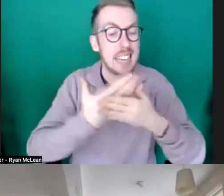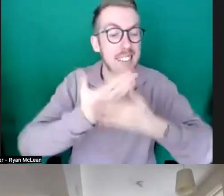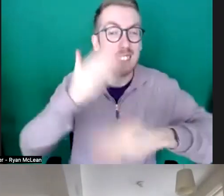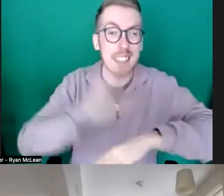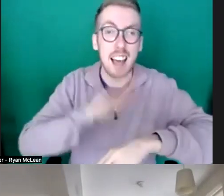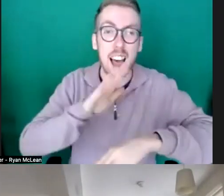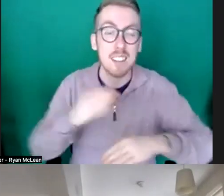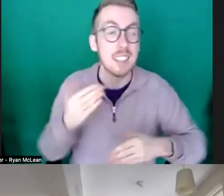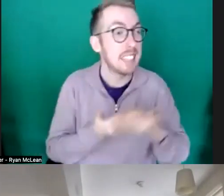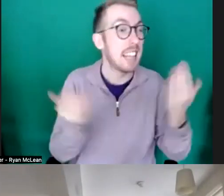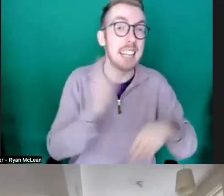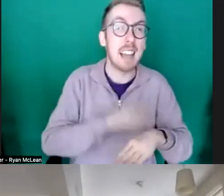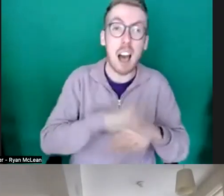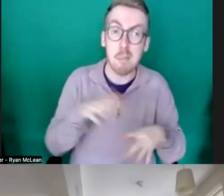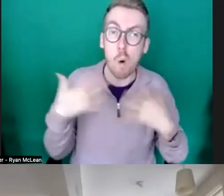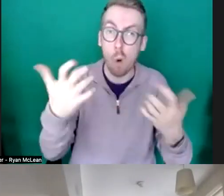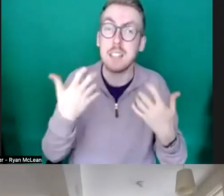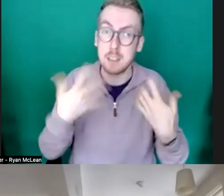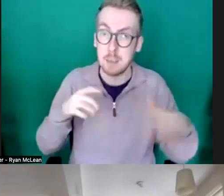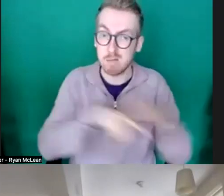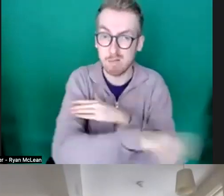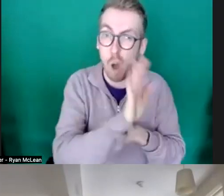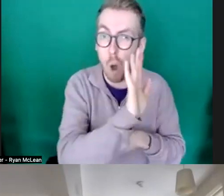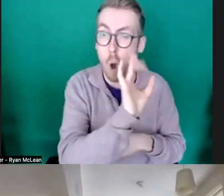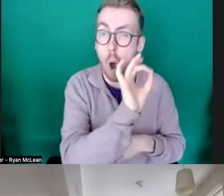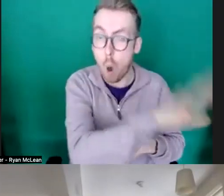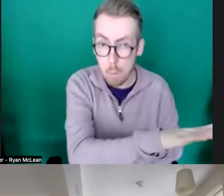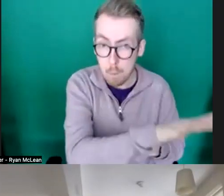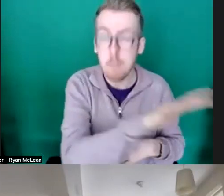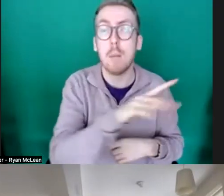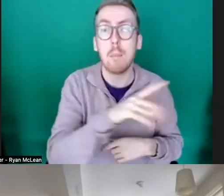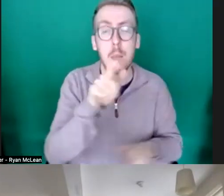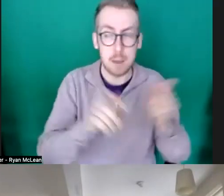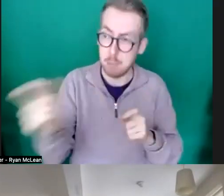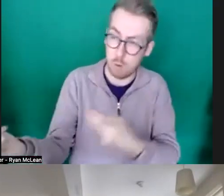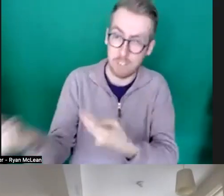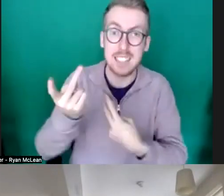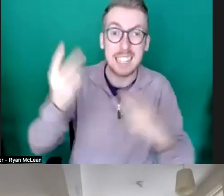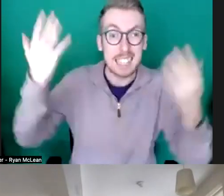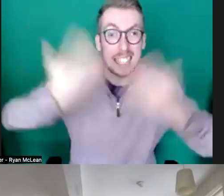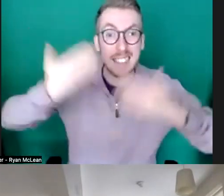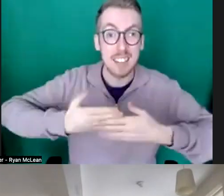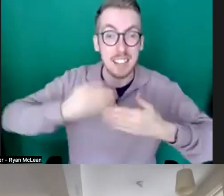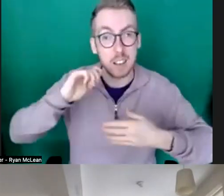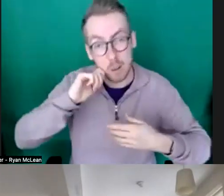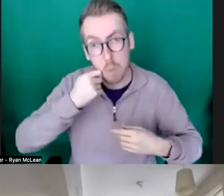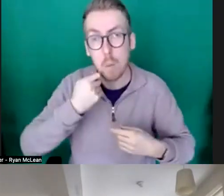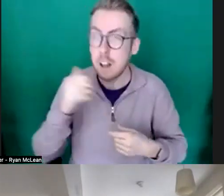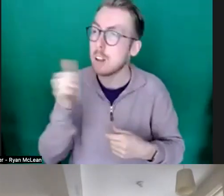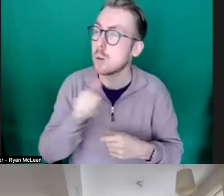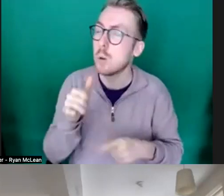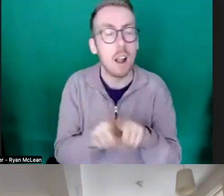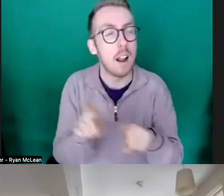audience might kind of disappear um and if people are going to come out in the evening then that's going to usually be for something which is a bit more kind of